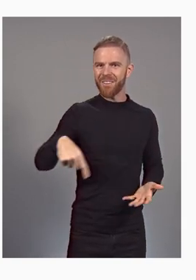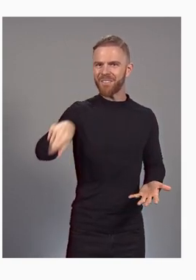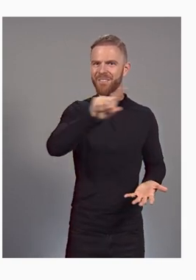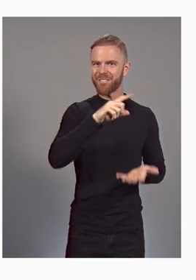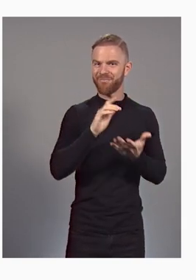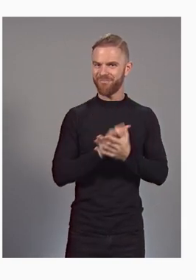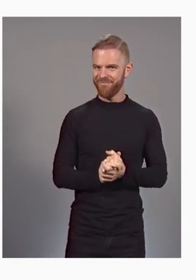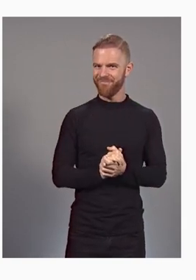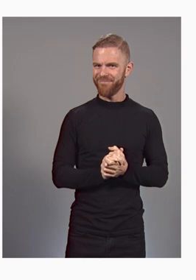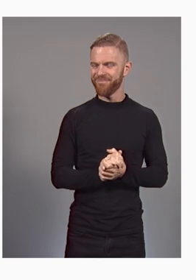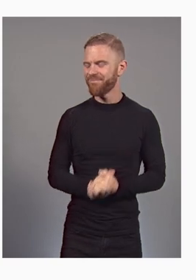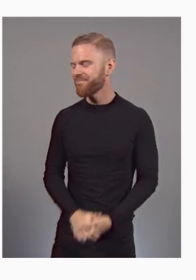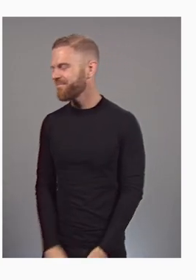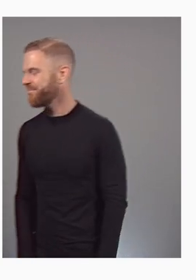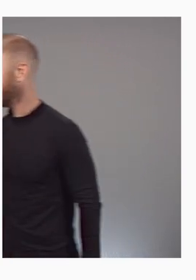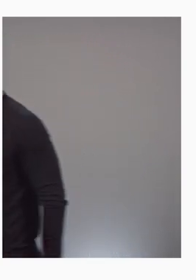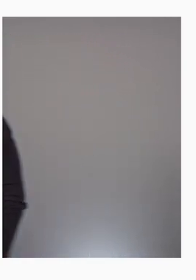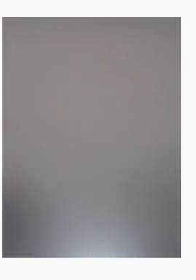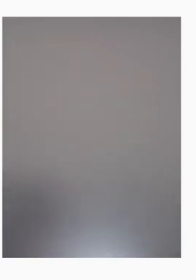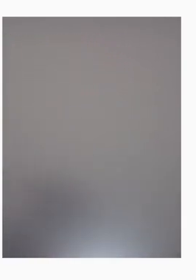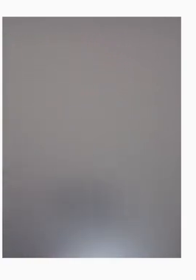take each and every one of you.